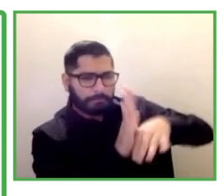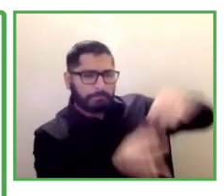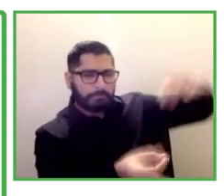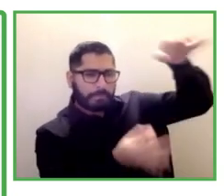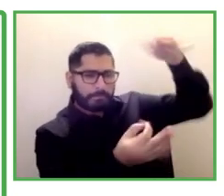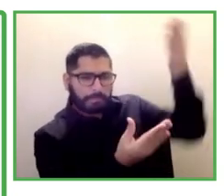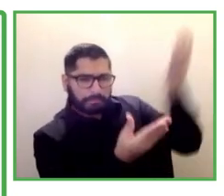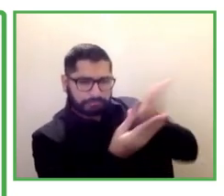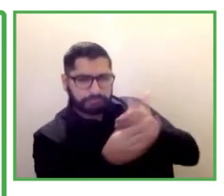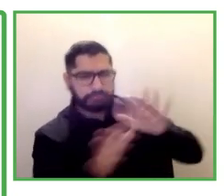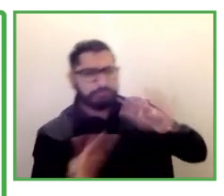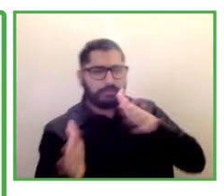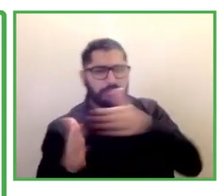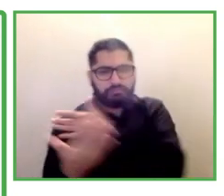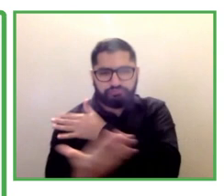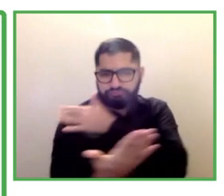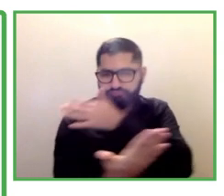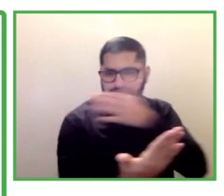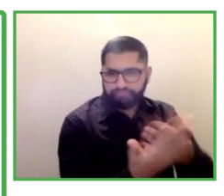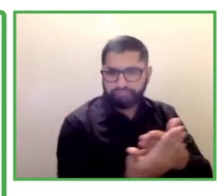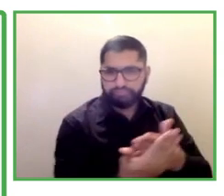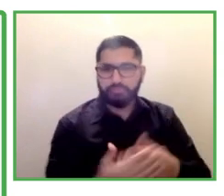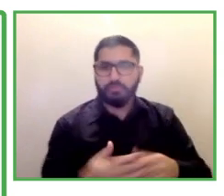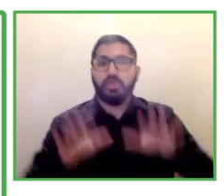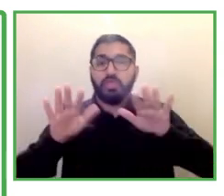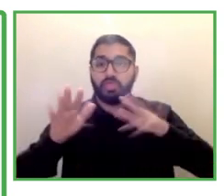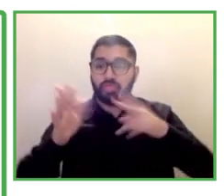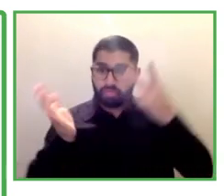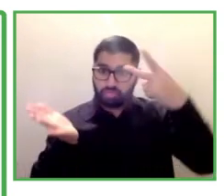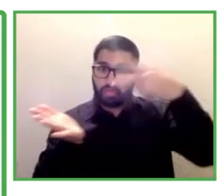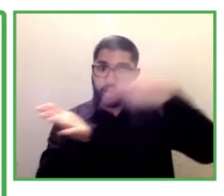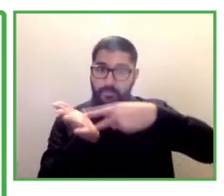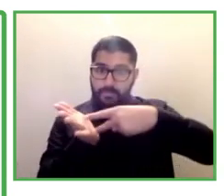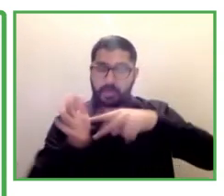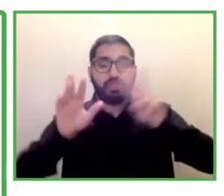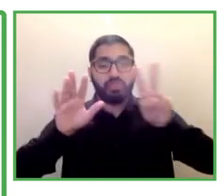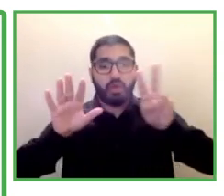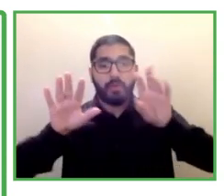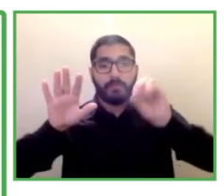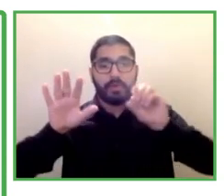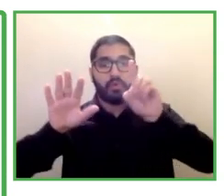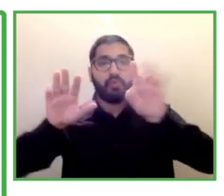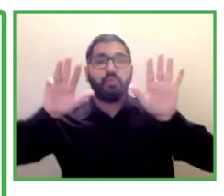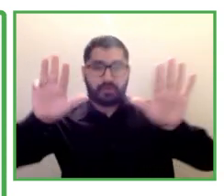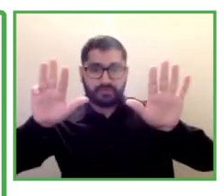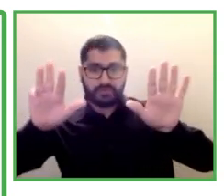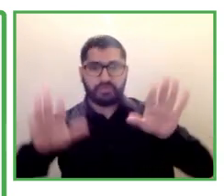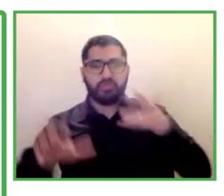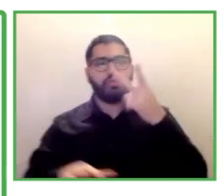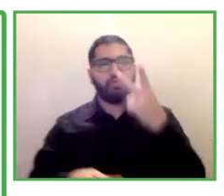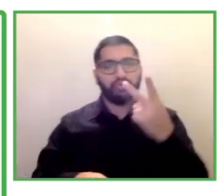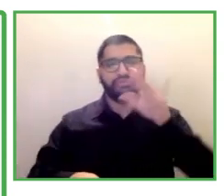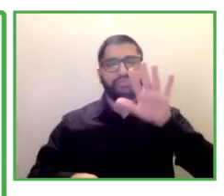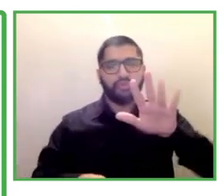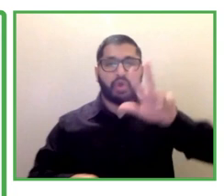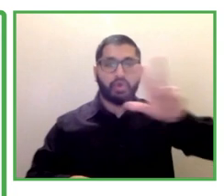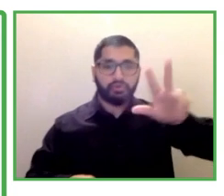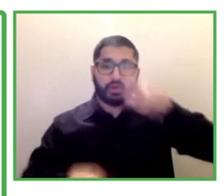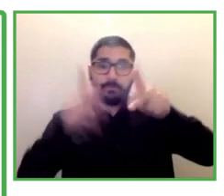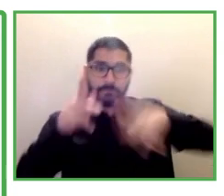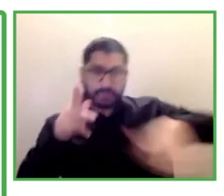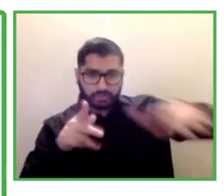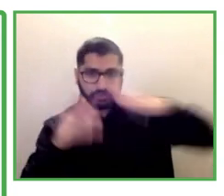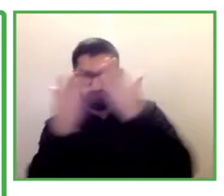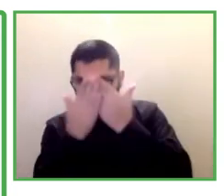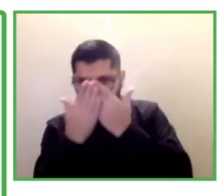getting a really good understanding about um what their career goals are and their skill sets so that we can put them forward for an opportunity that's going to be the best fit for